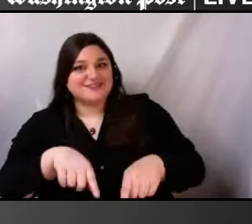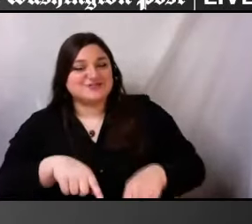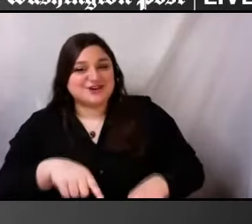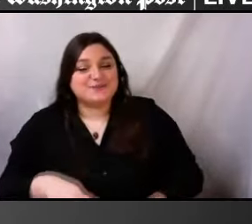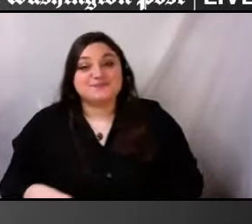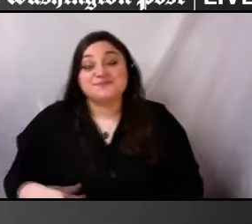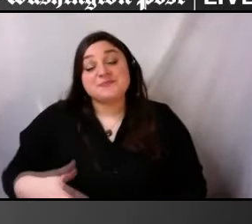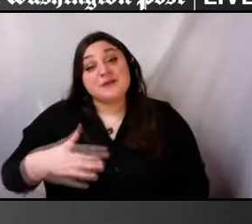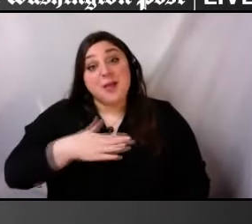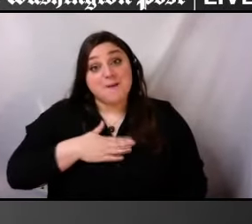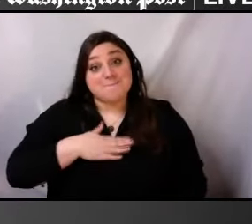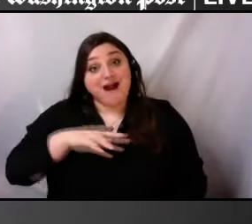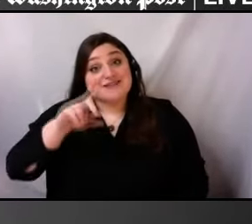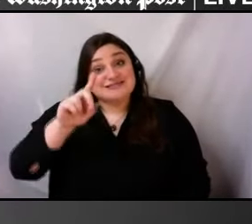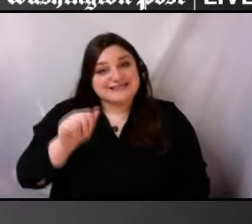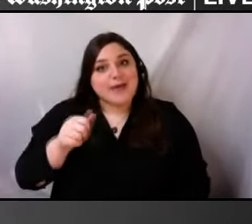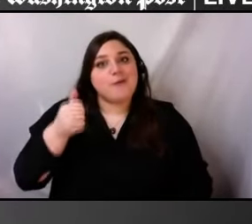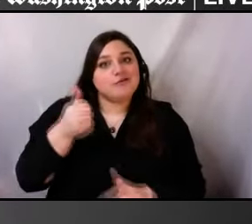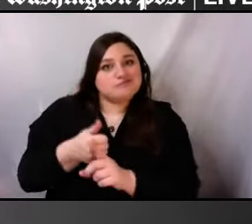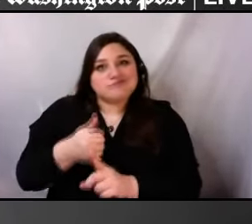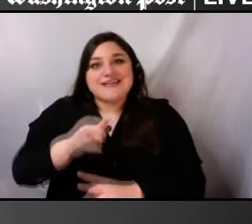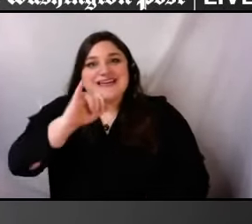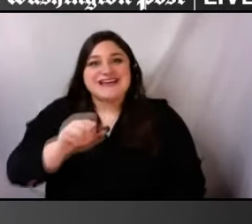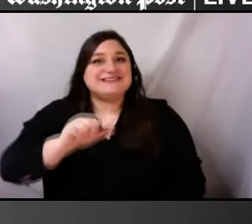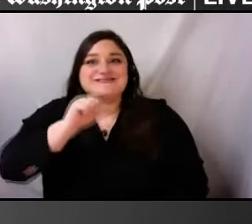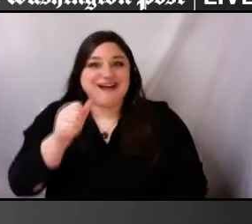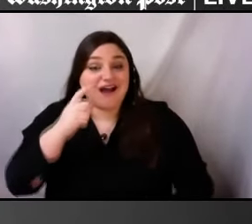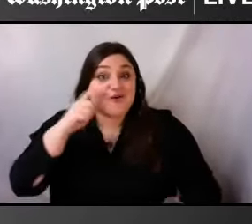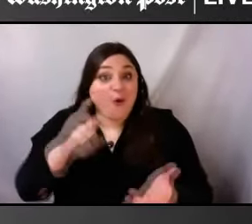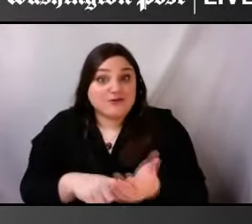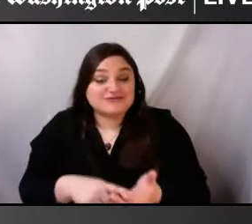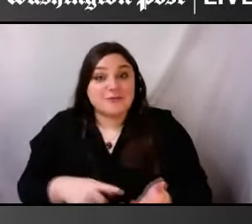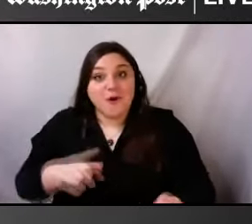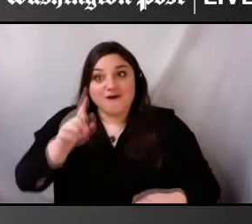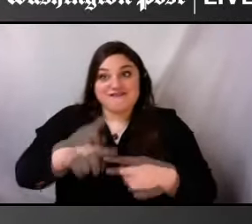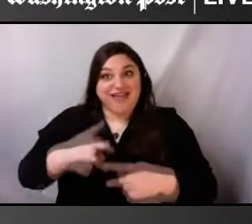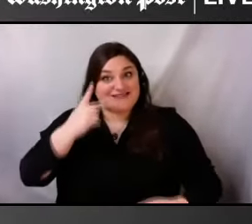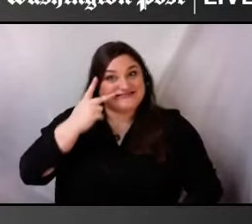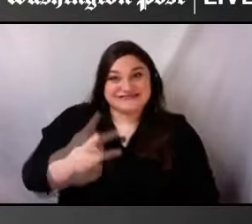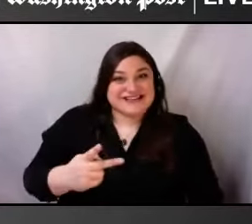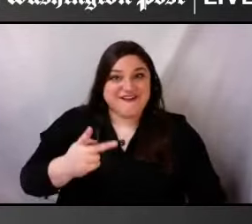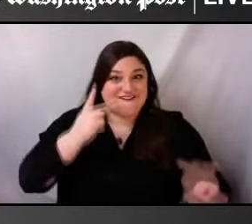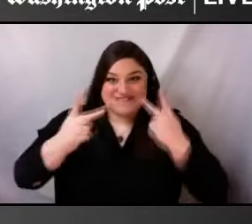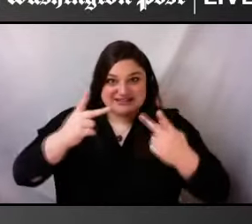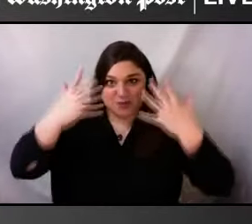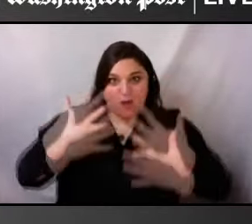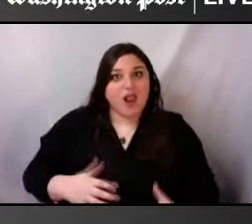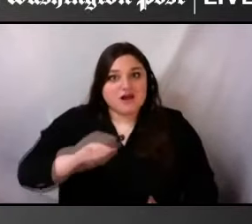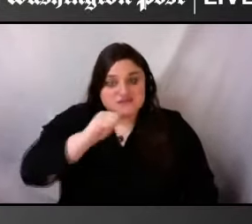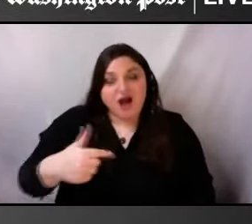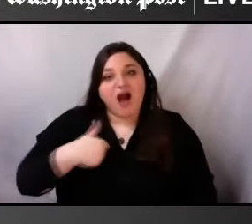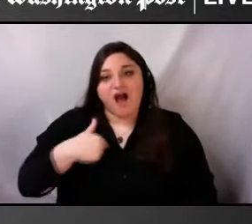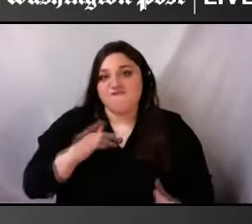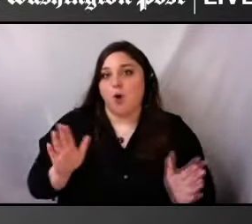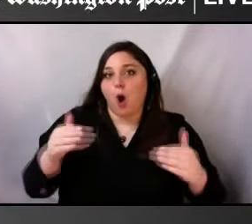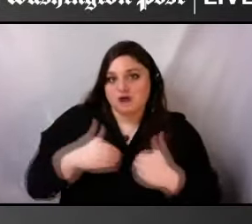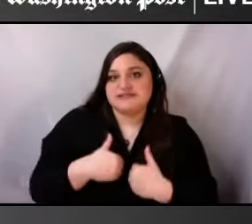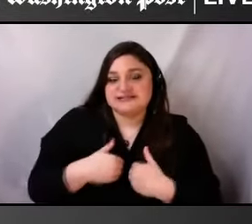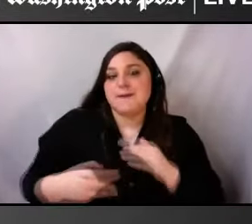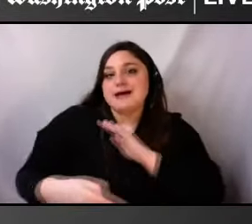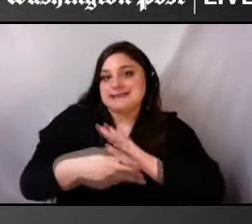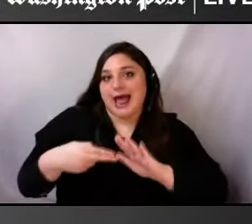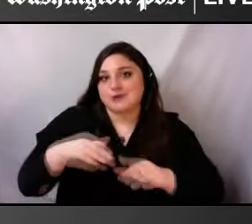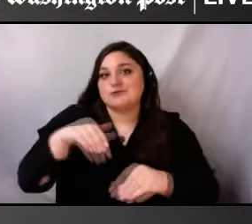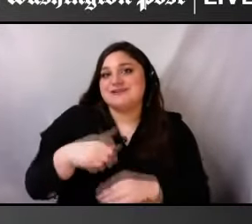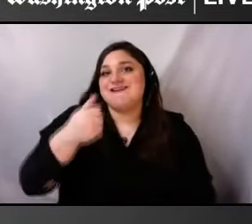-apparent disability. I'm on the autism, diagnosed way back in 1986. And so, if somebody's just looking